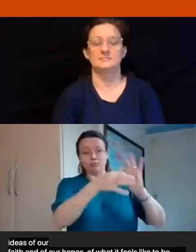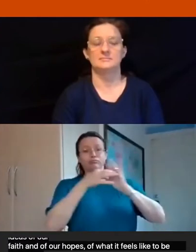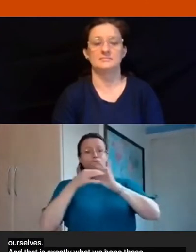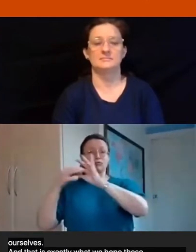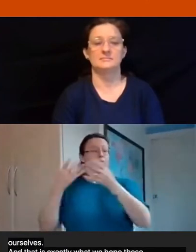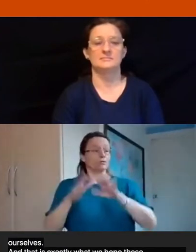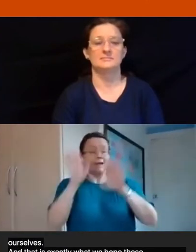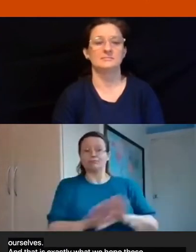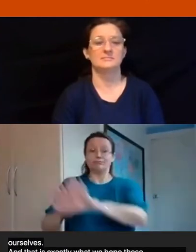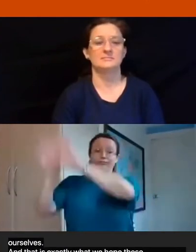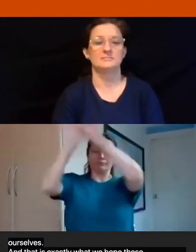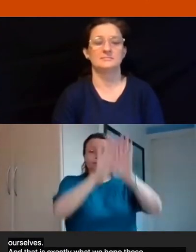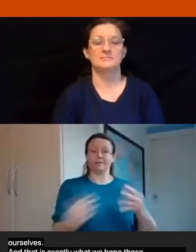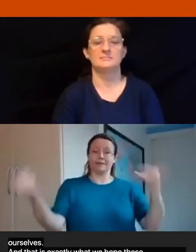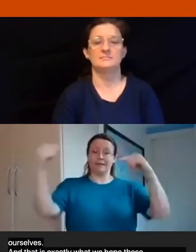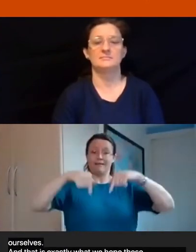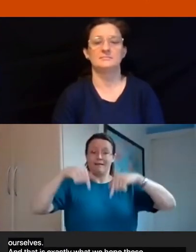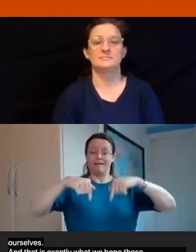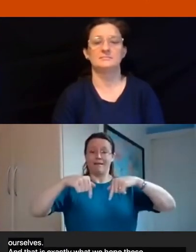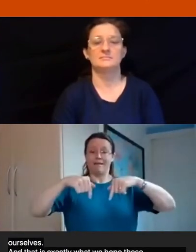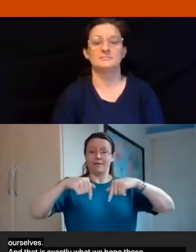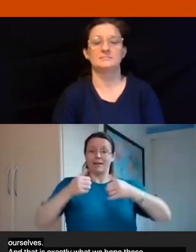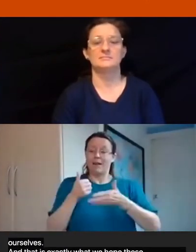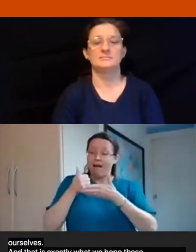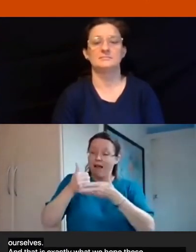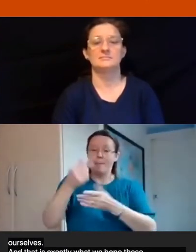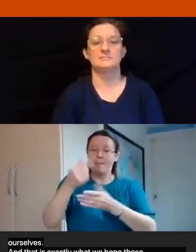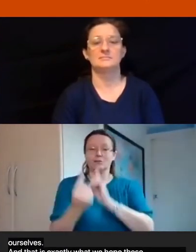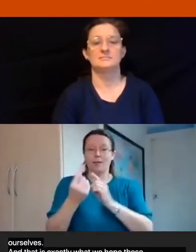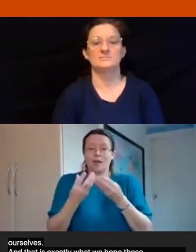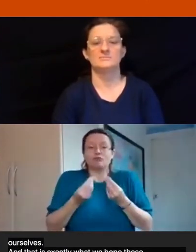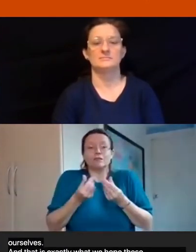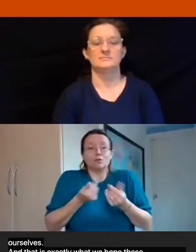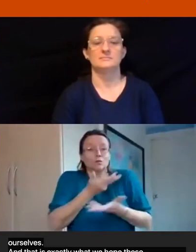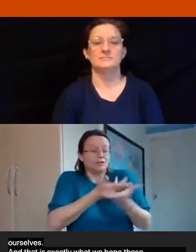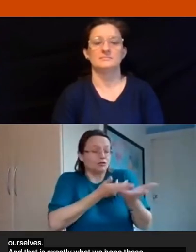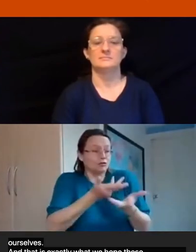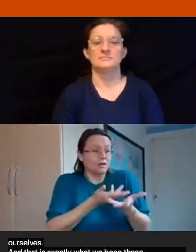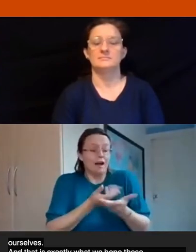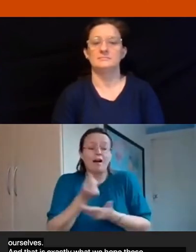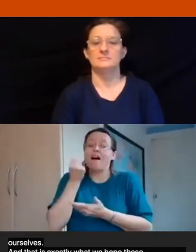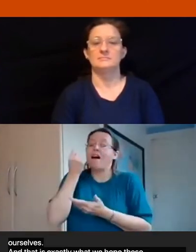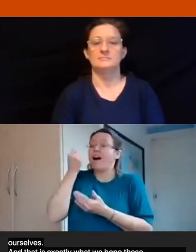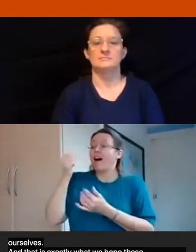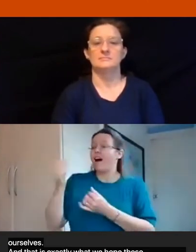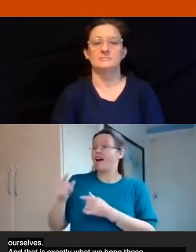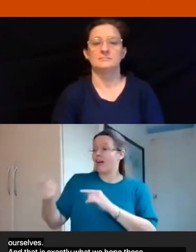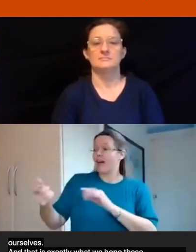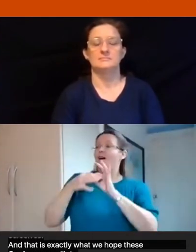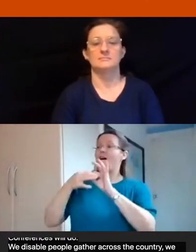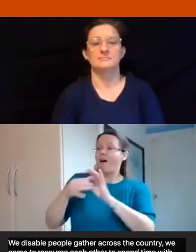we come together to resource each other to spend time with each other to discover those strands of common